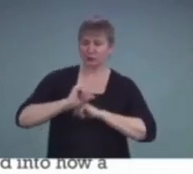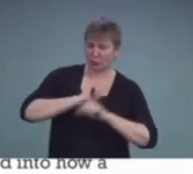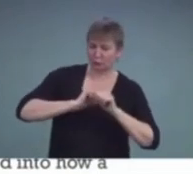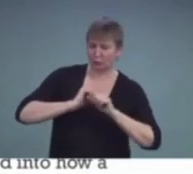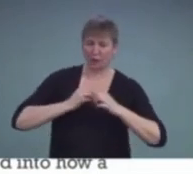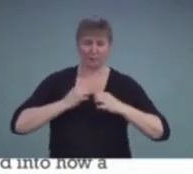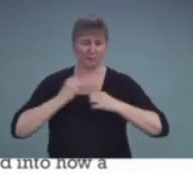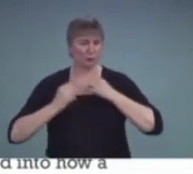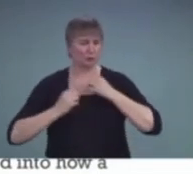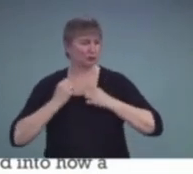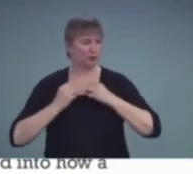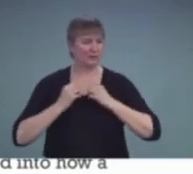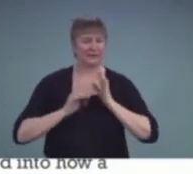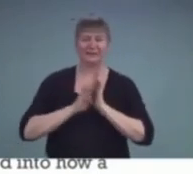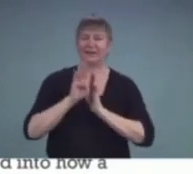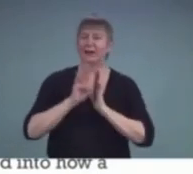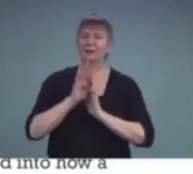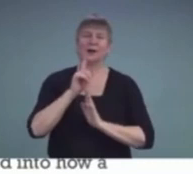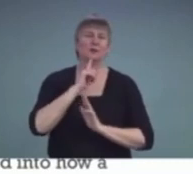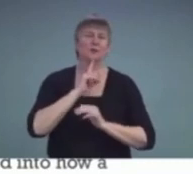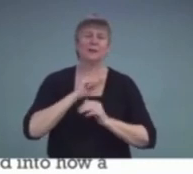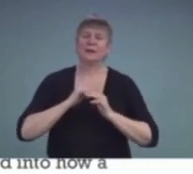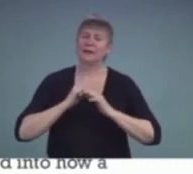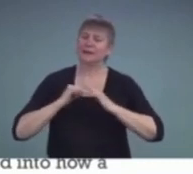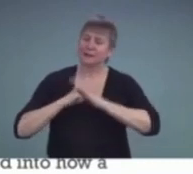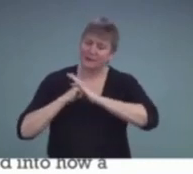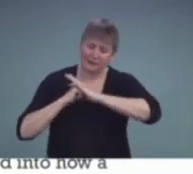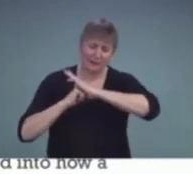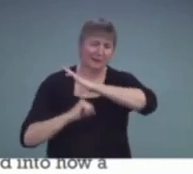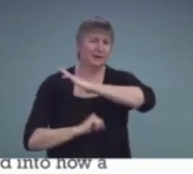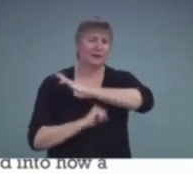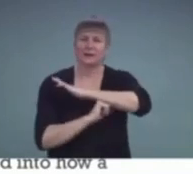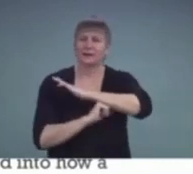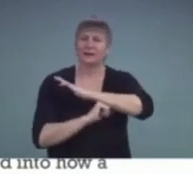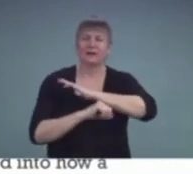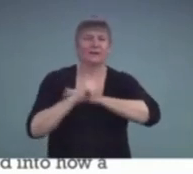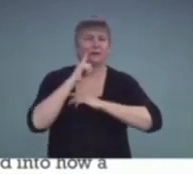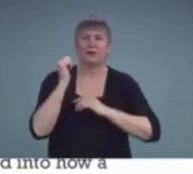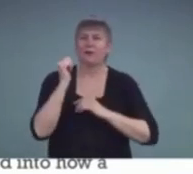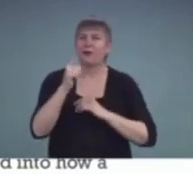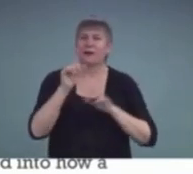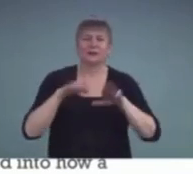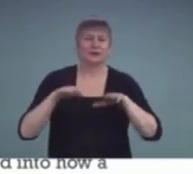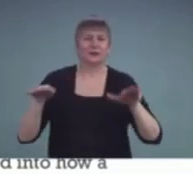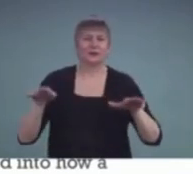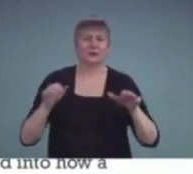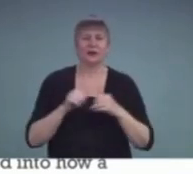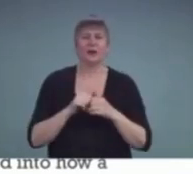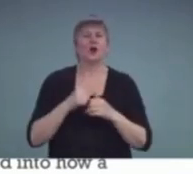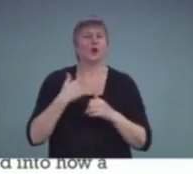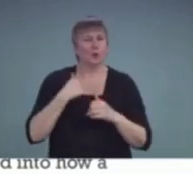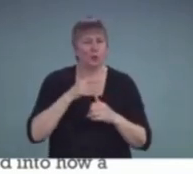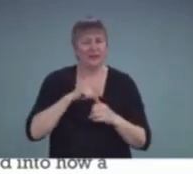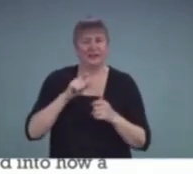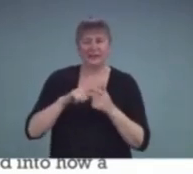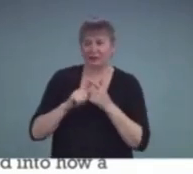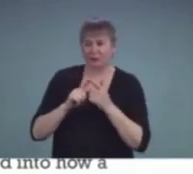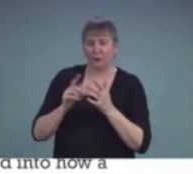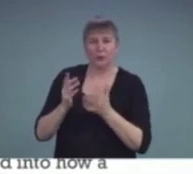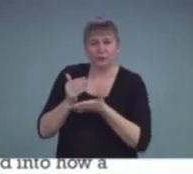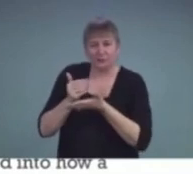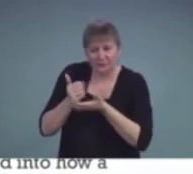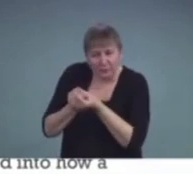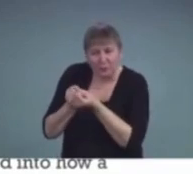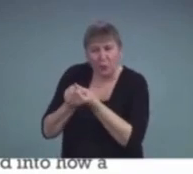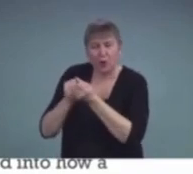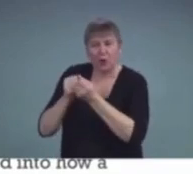just paramount to how any child functions. And that, you we've got to have a handle on identity and support